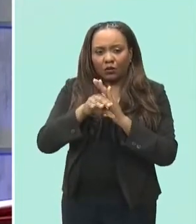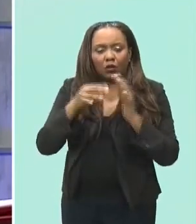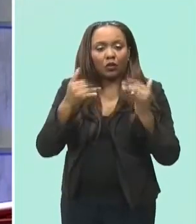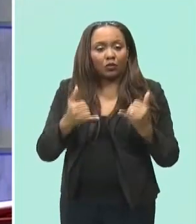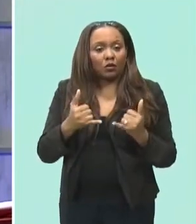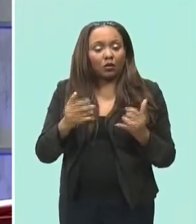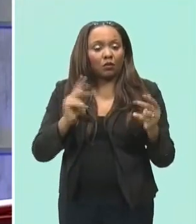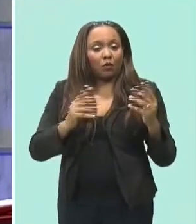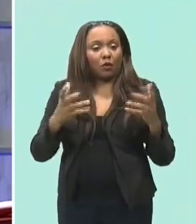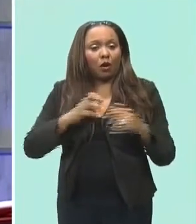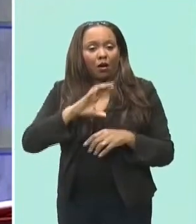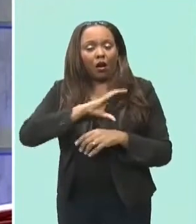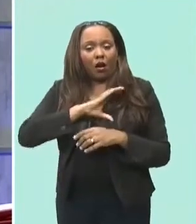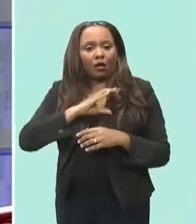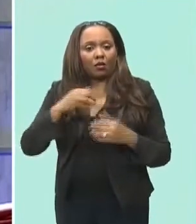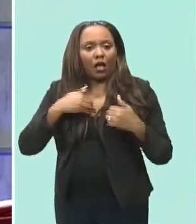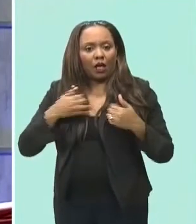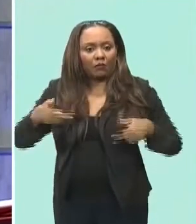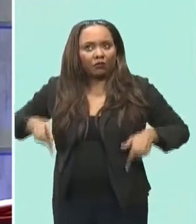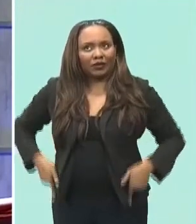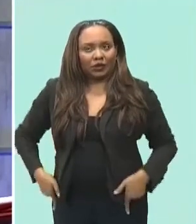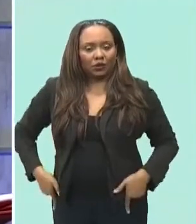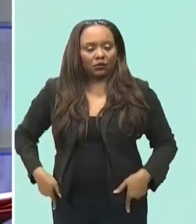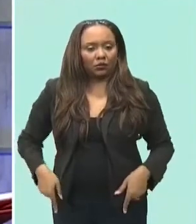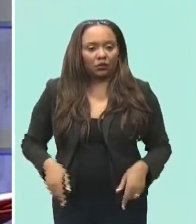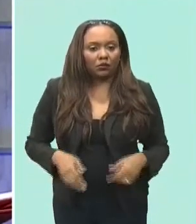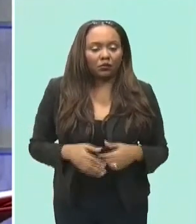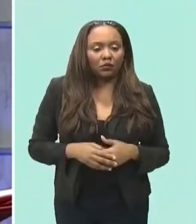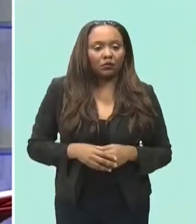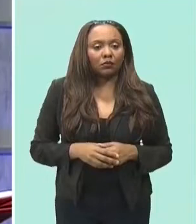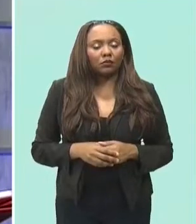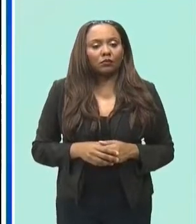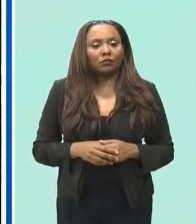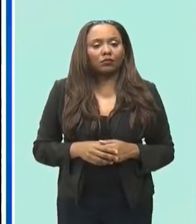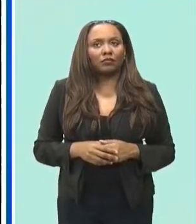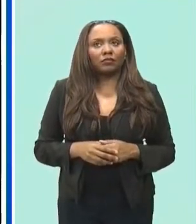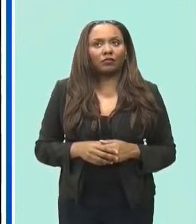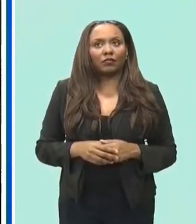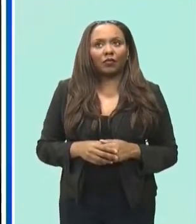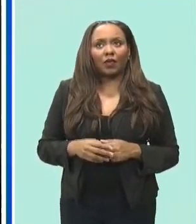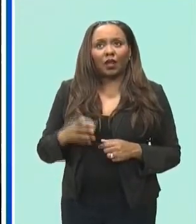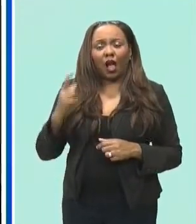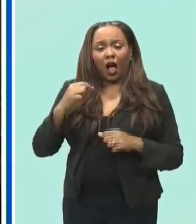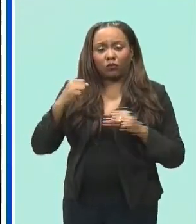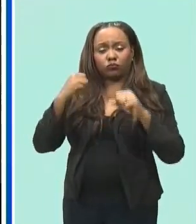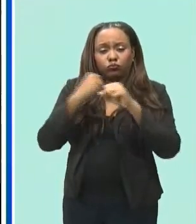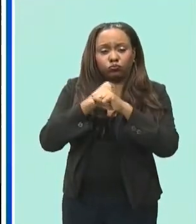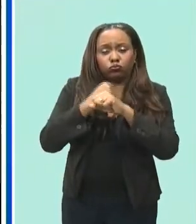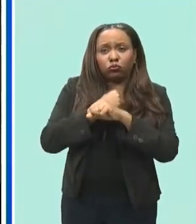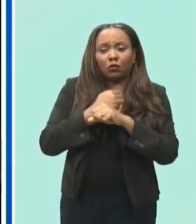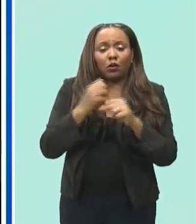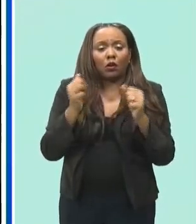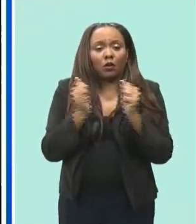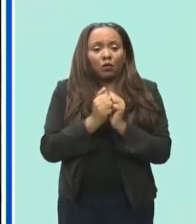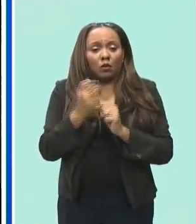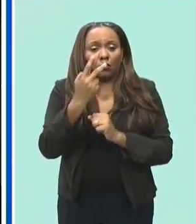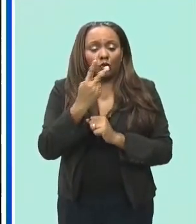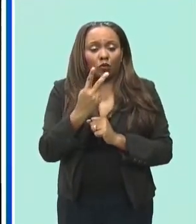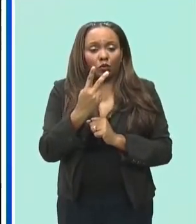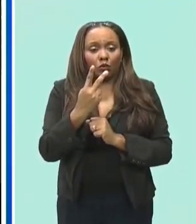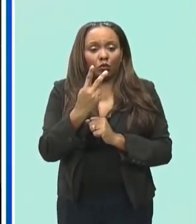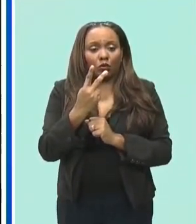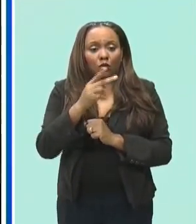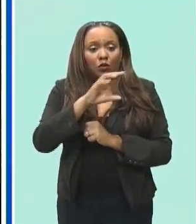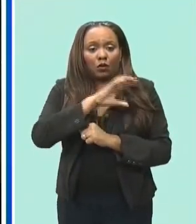be armed we get more in this report from tvj this altercation between two municipal police officers